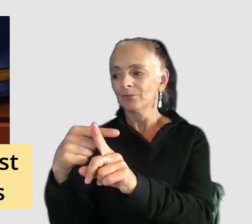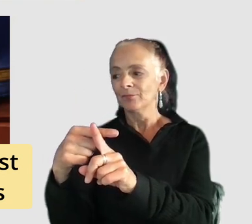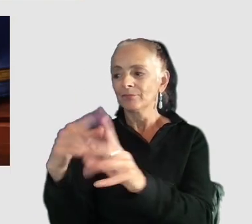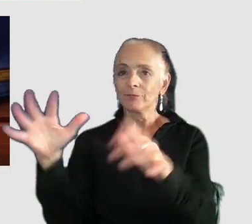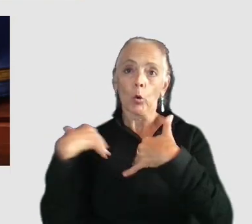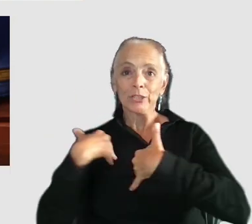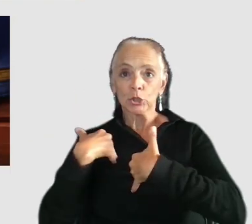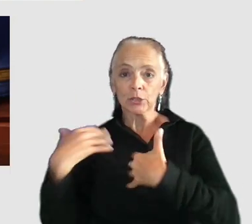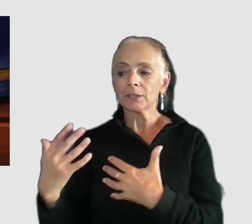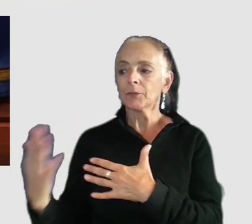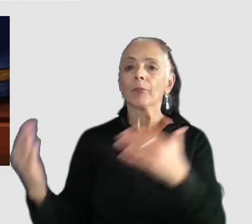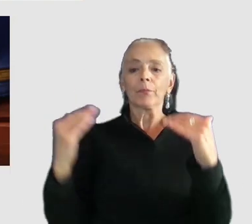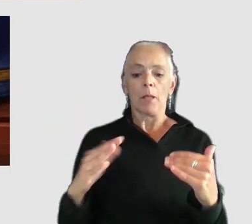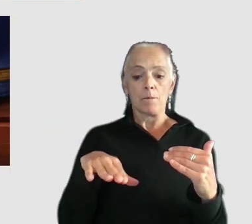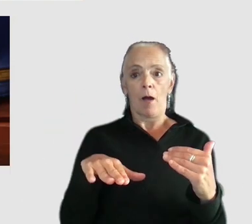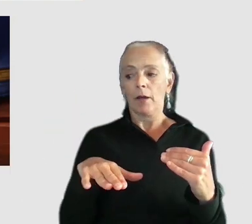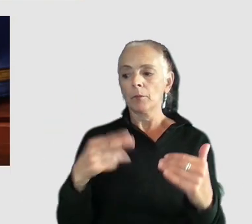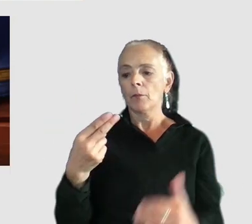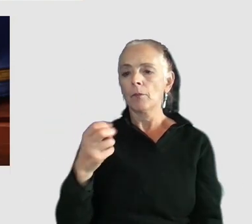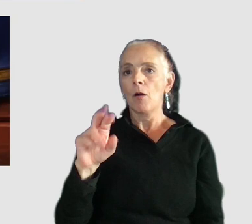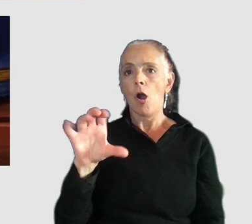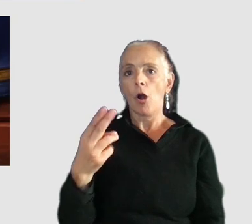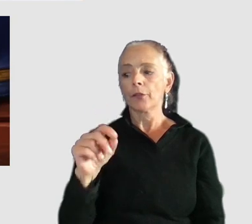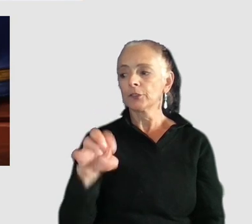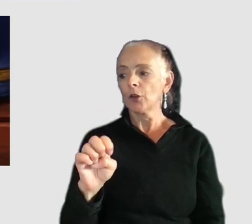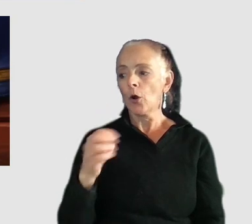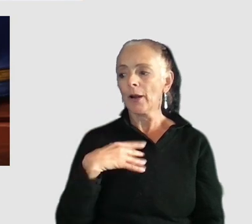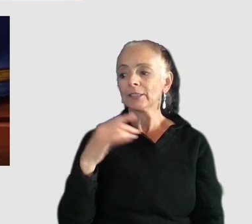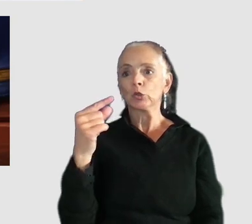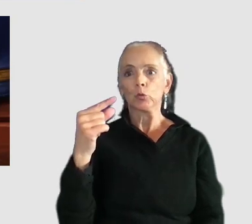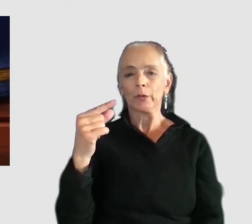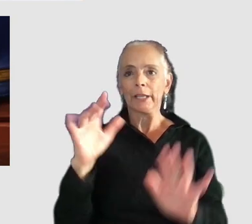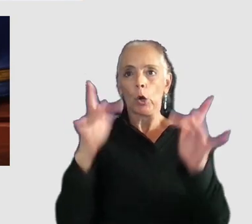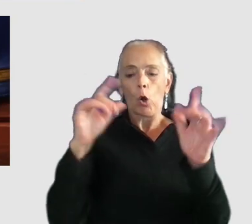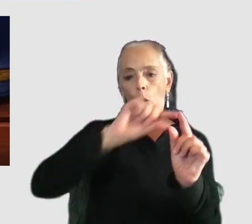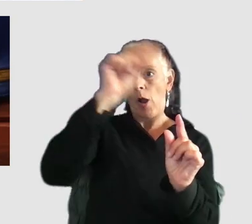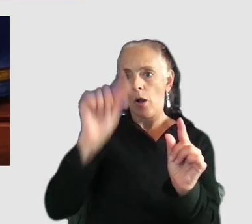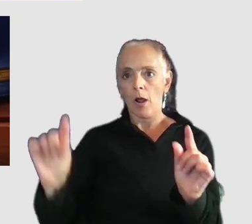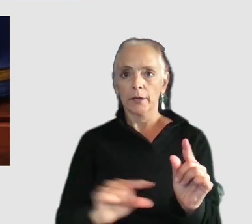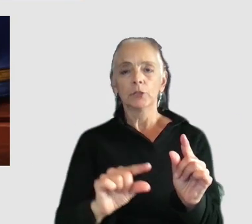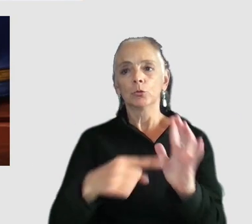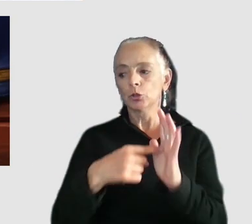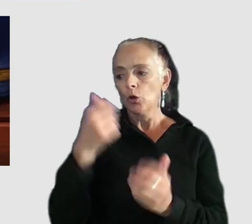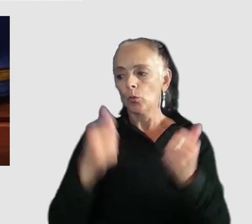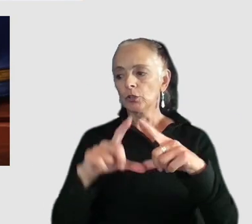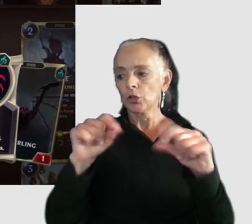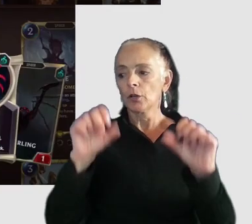and then uh at the bottom we've got hearthstone which has a glowy green outline which shows the cards that you can afford to play